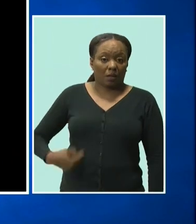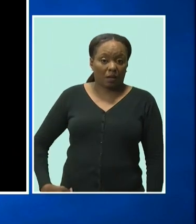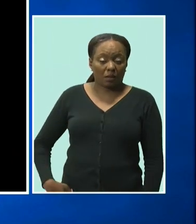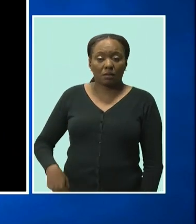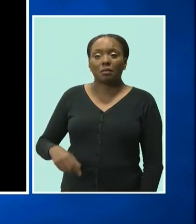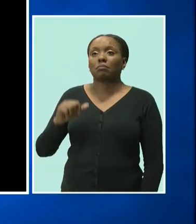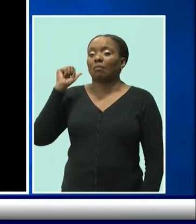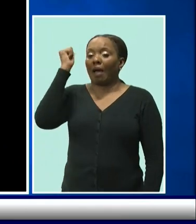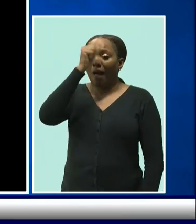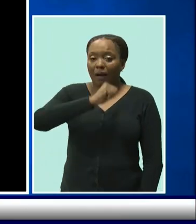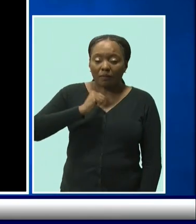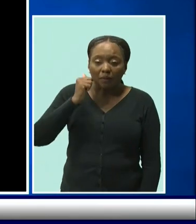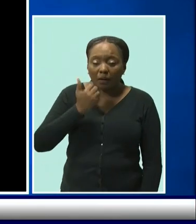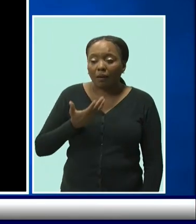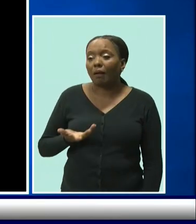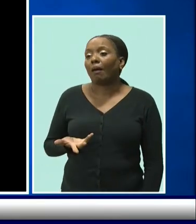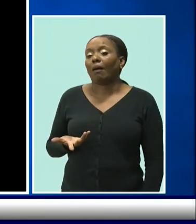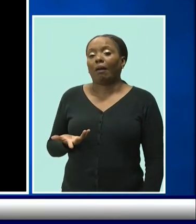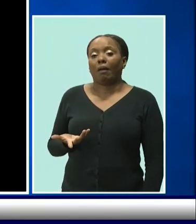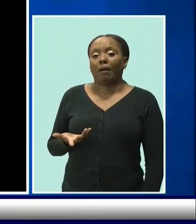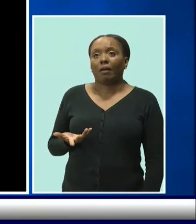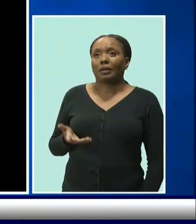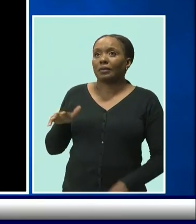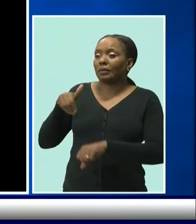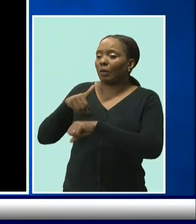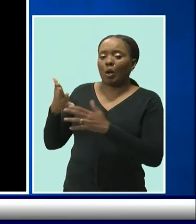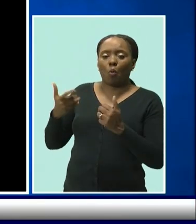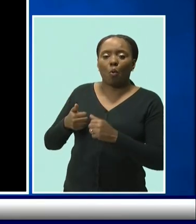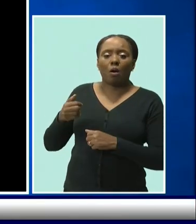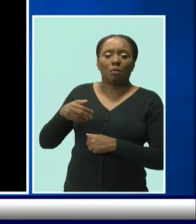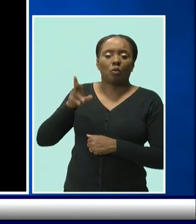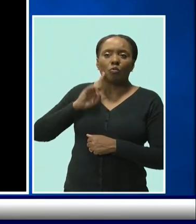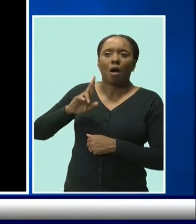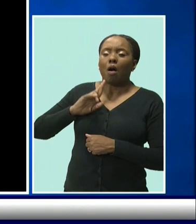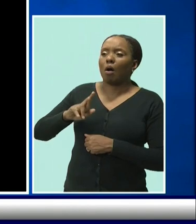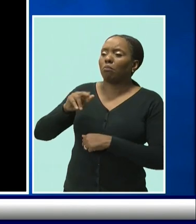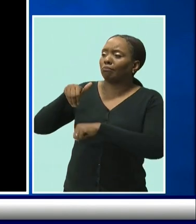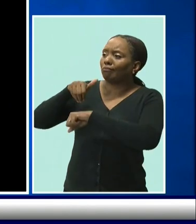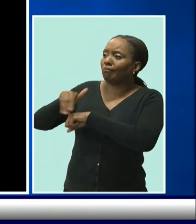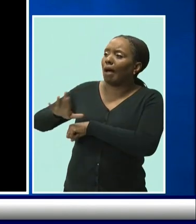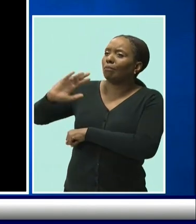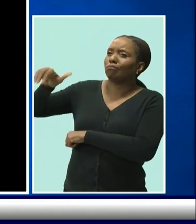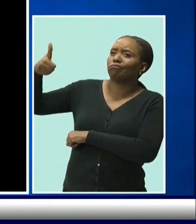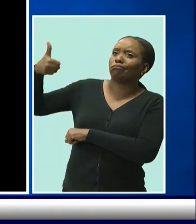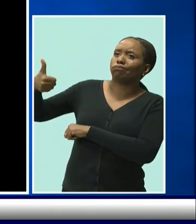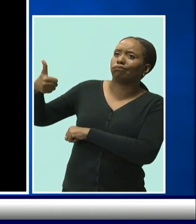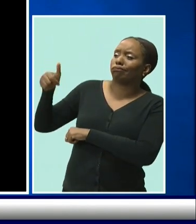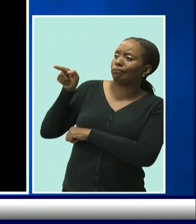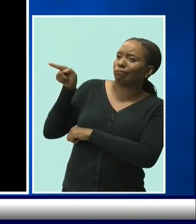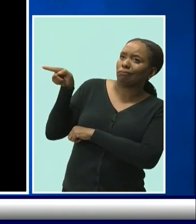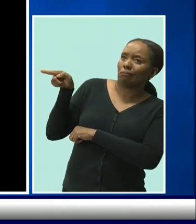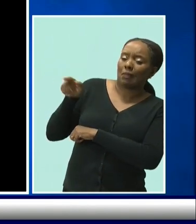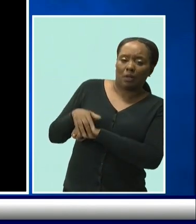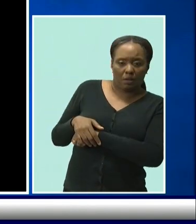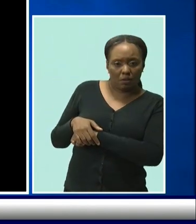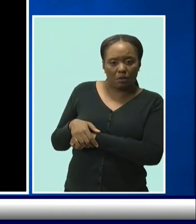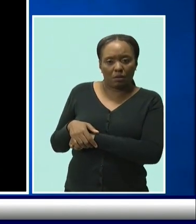market we would want to look at to be able to get rum into those homes and for consumption.